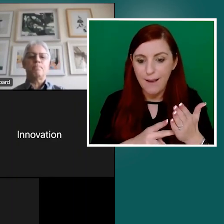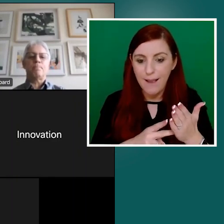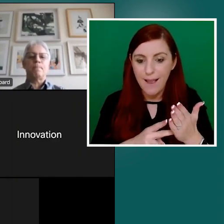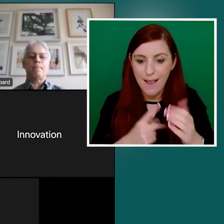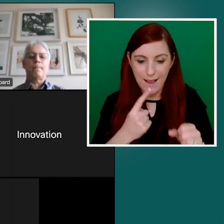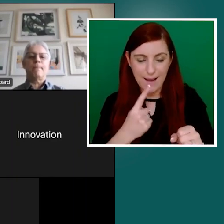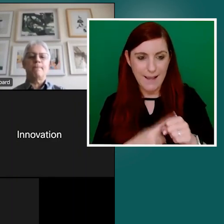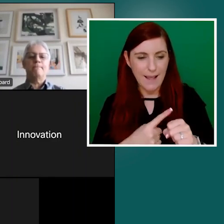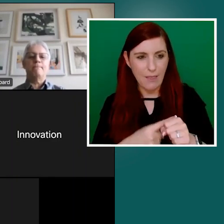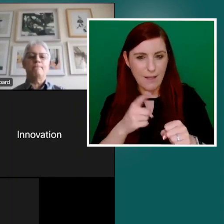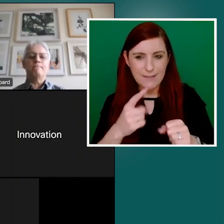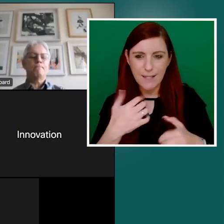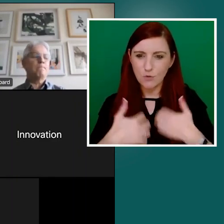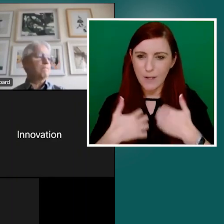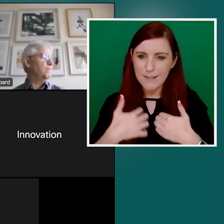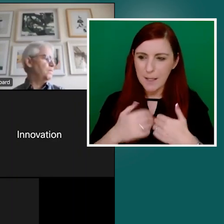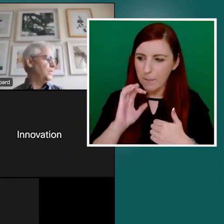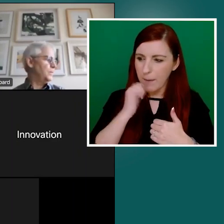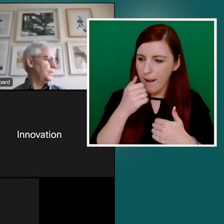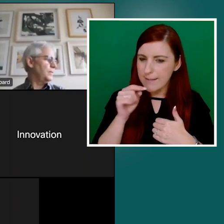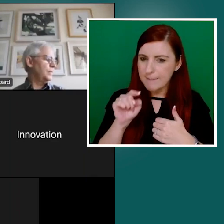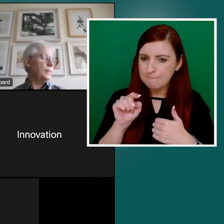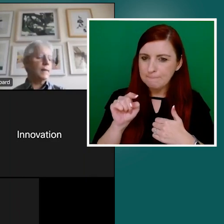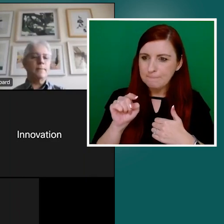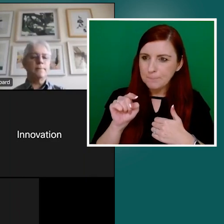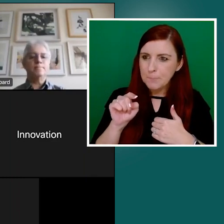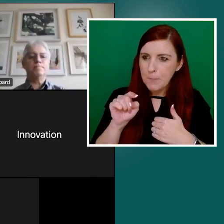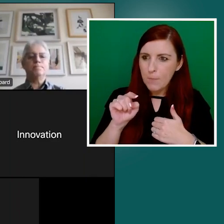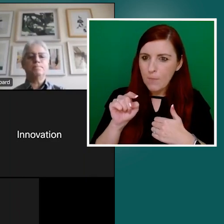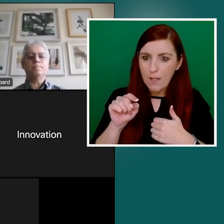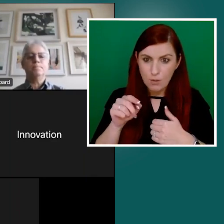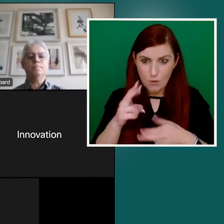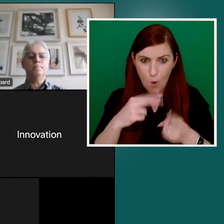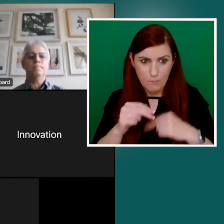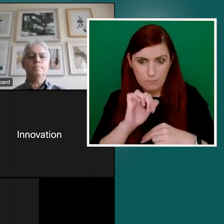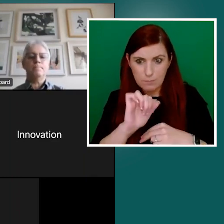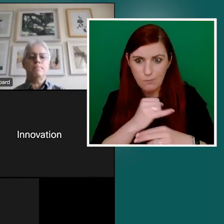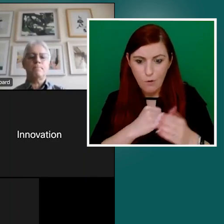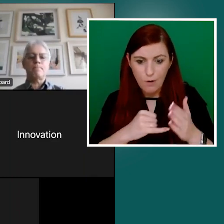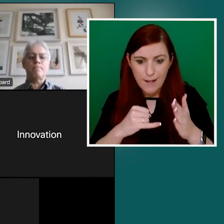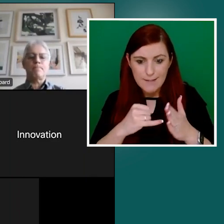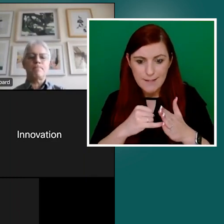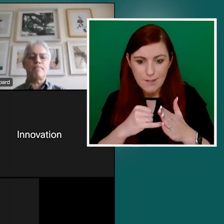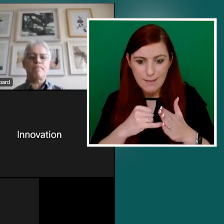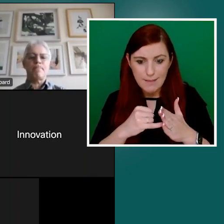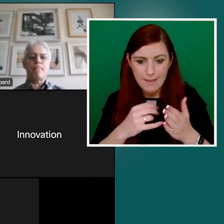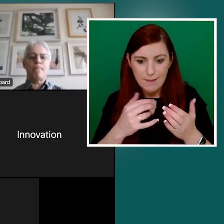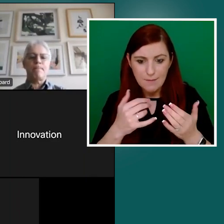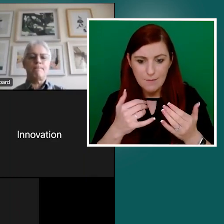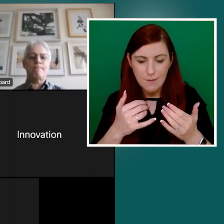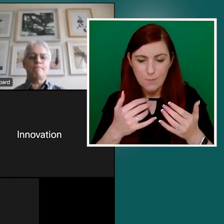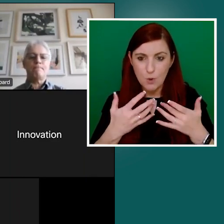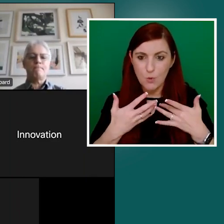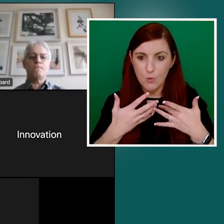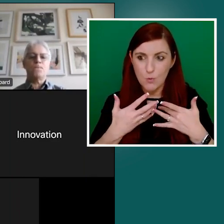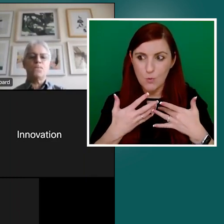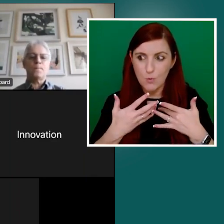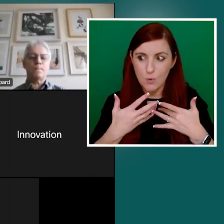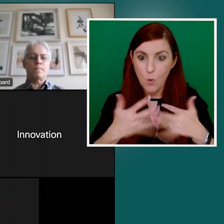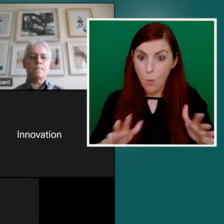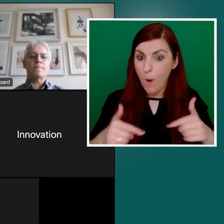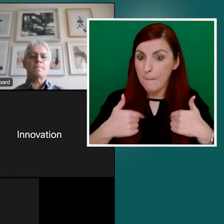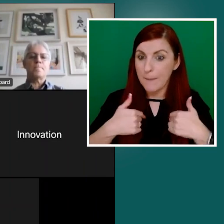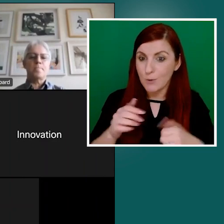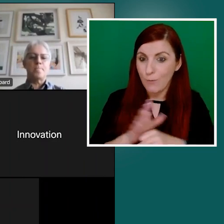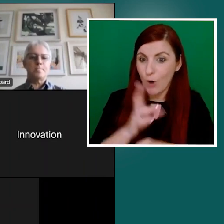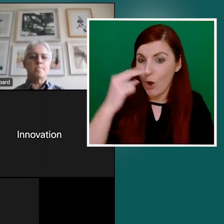it's coming from an organisation that doesn't necessarily want me to fully understand the choices that I